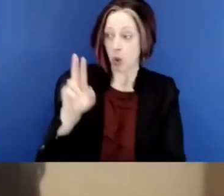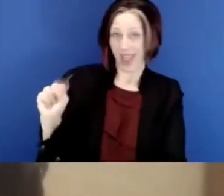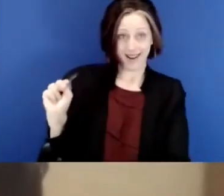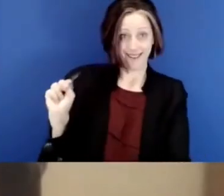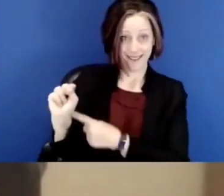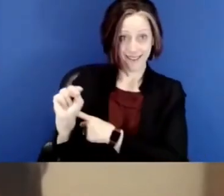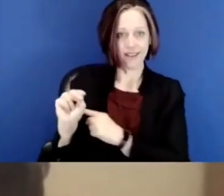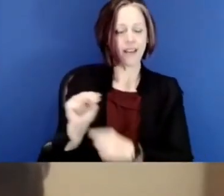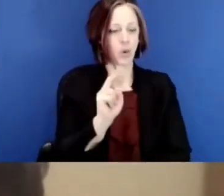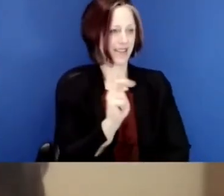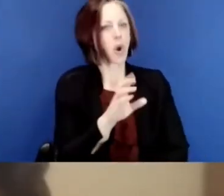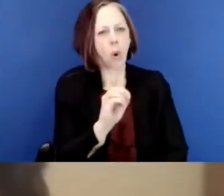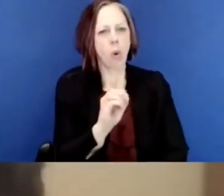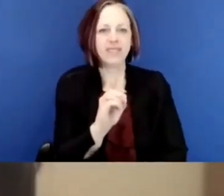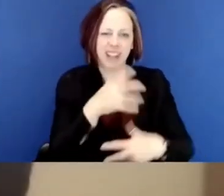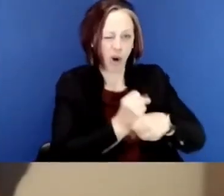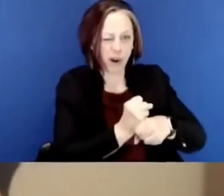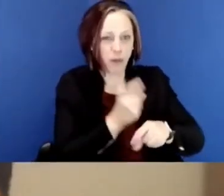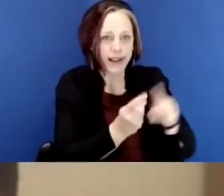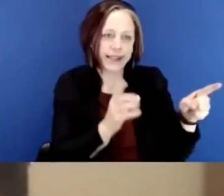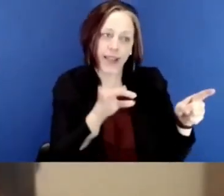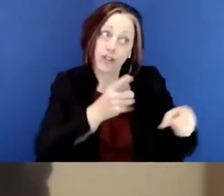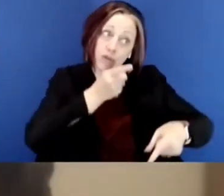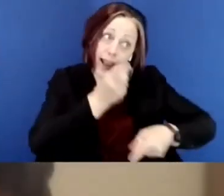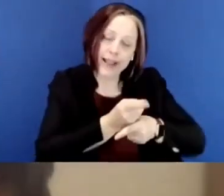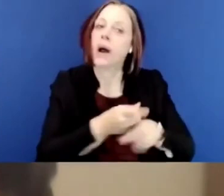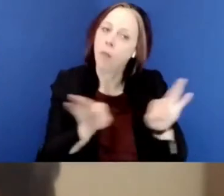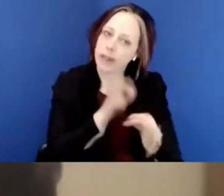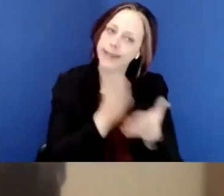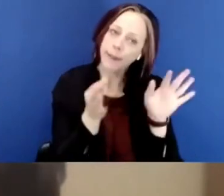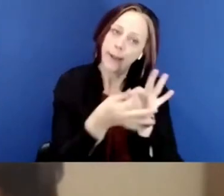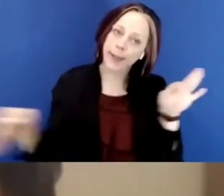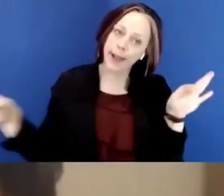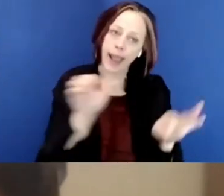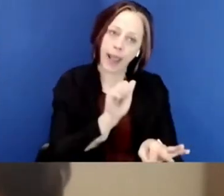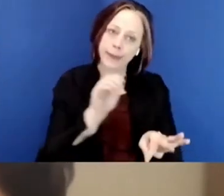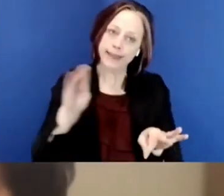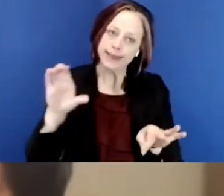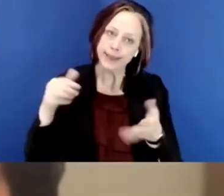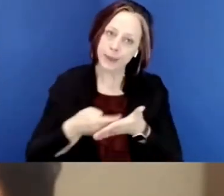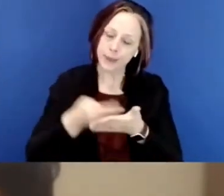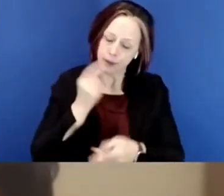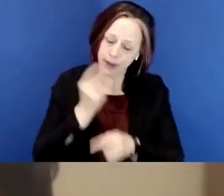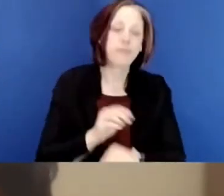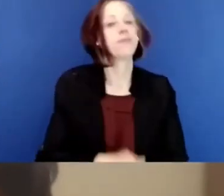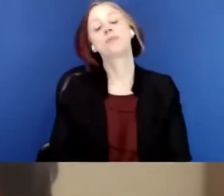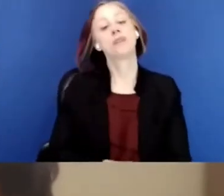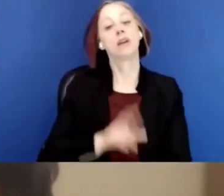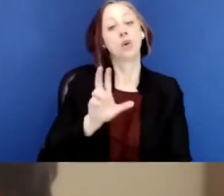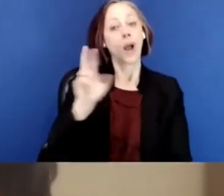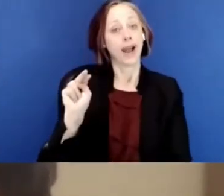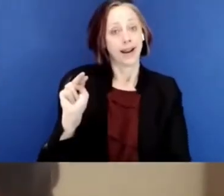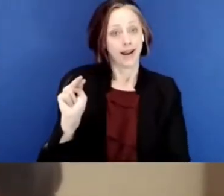briefest background, the UN and UNESCO of course is an acronym. So David's right. We need to stop talking in alphabet soup.